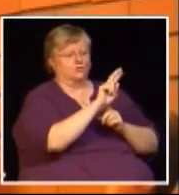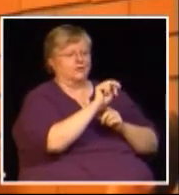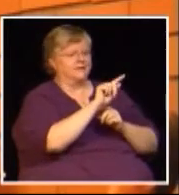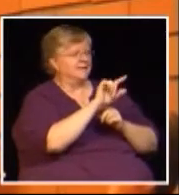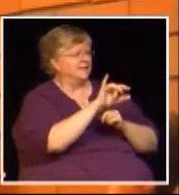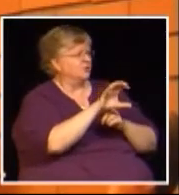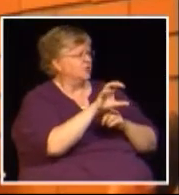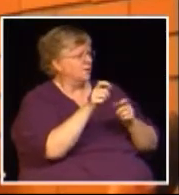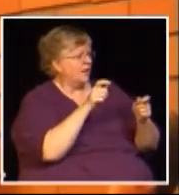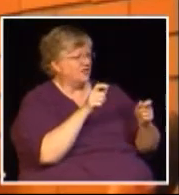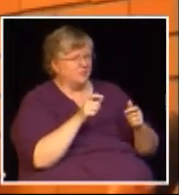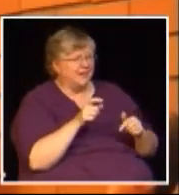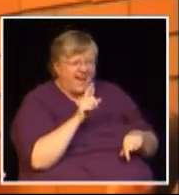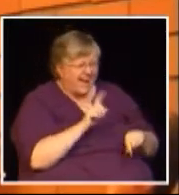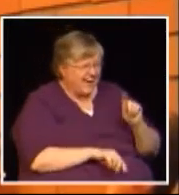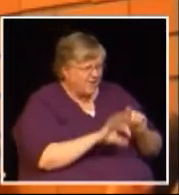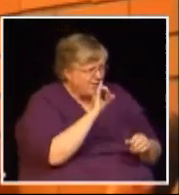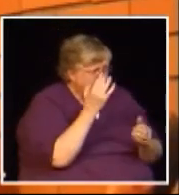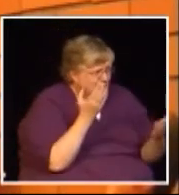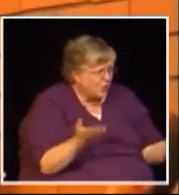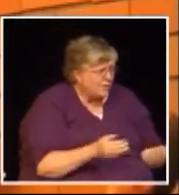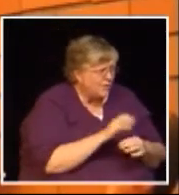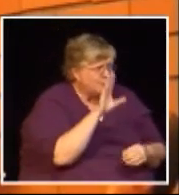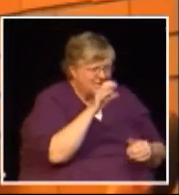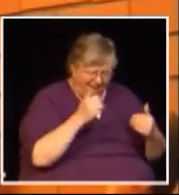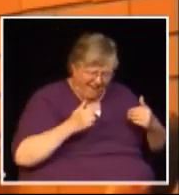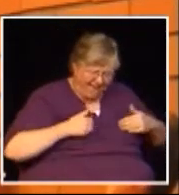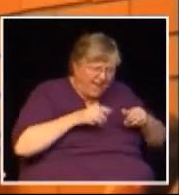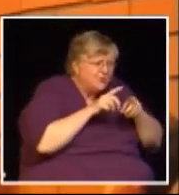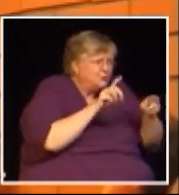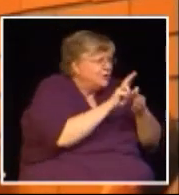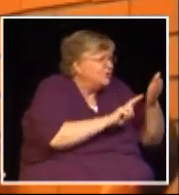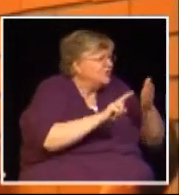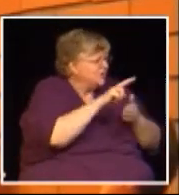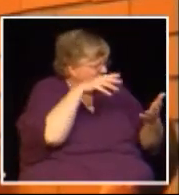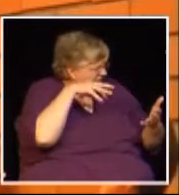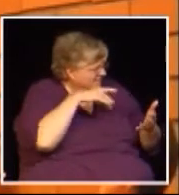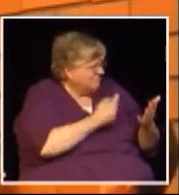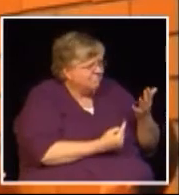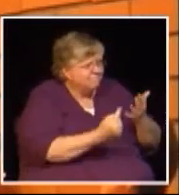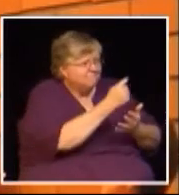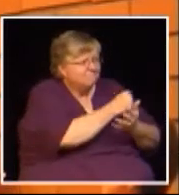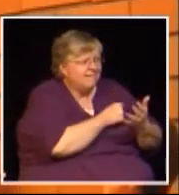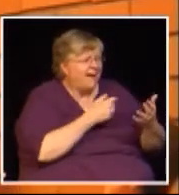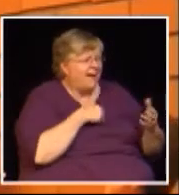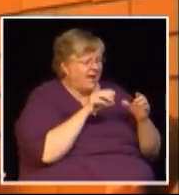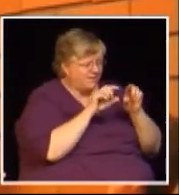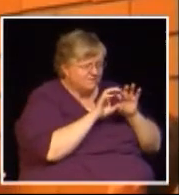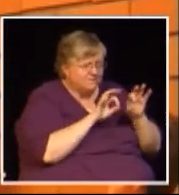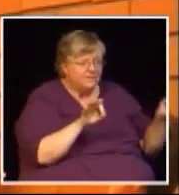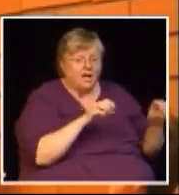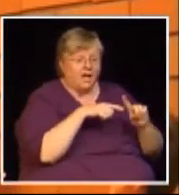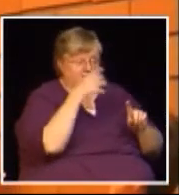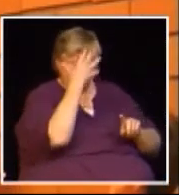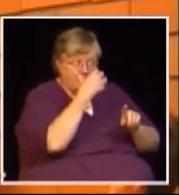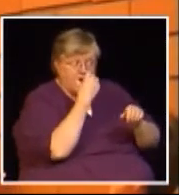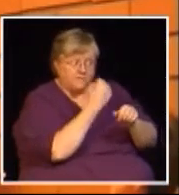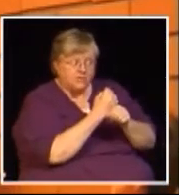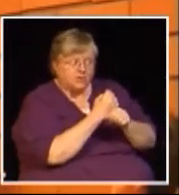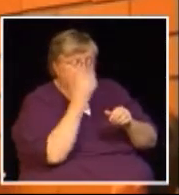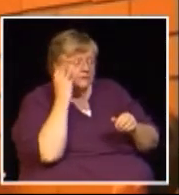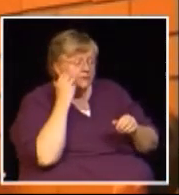me I can't find a job in BC with that with reference letters from the DVC of the school and the AVP of students